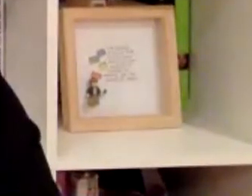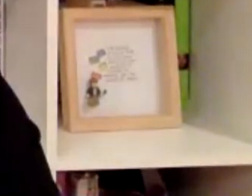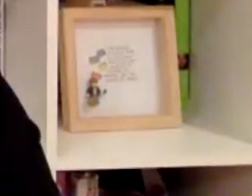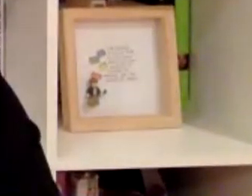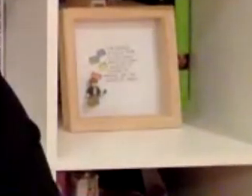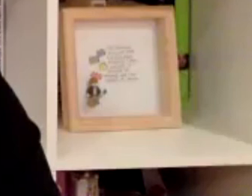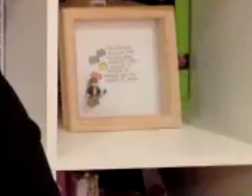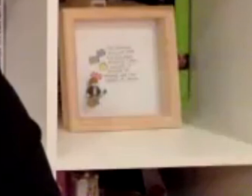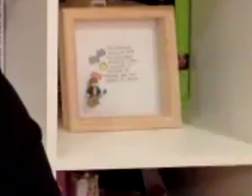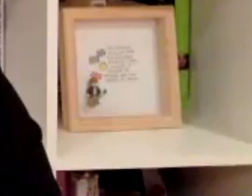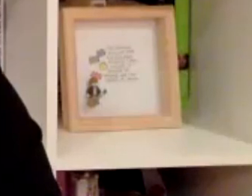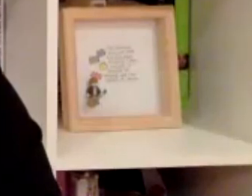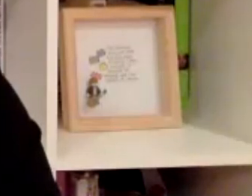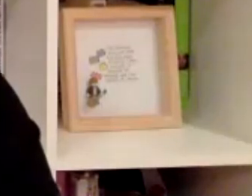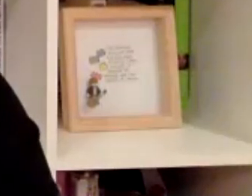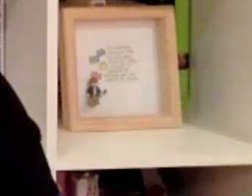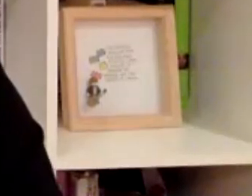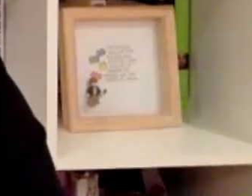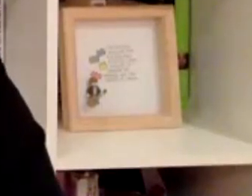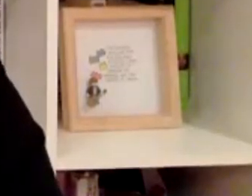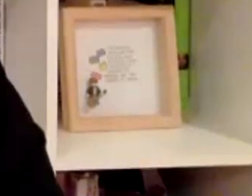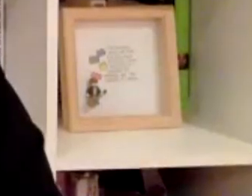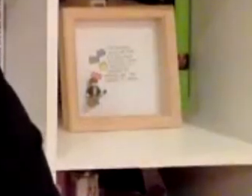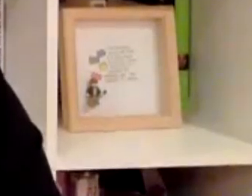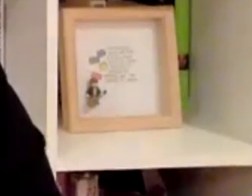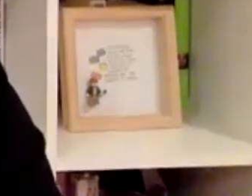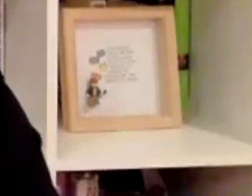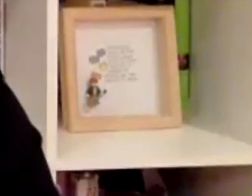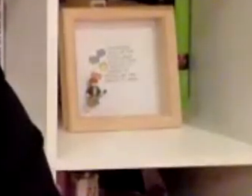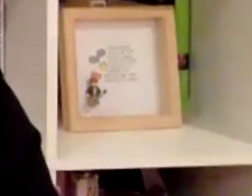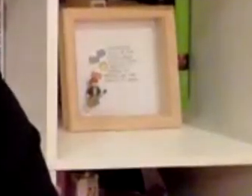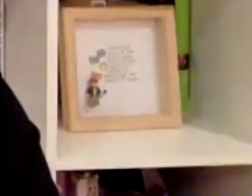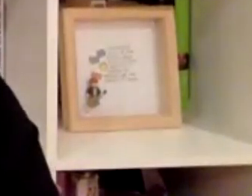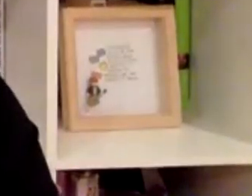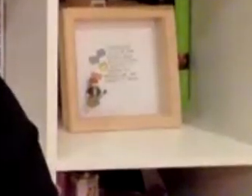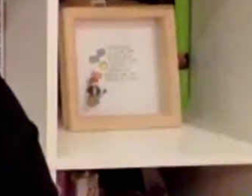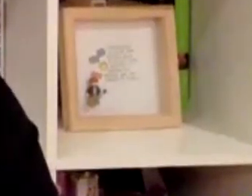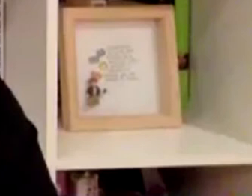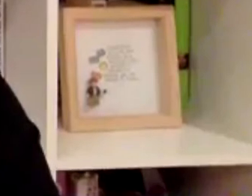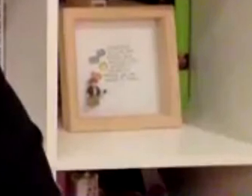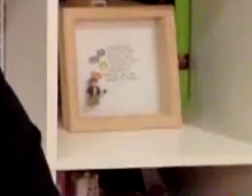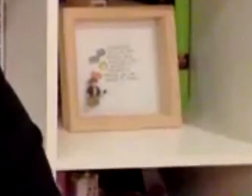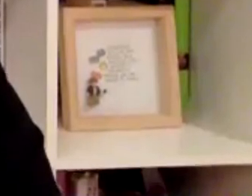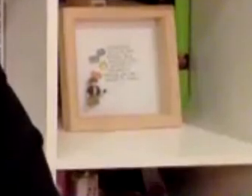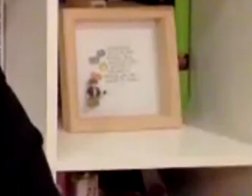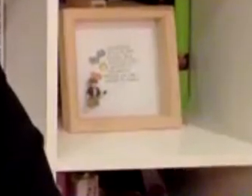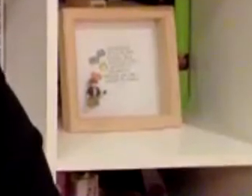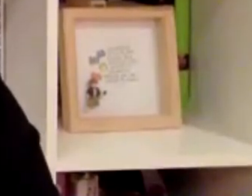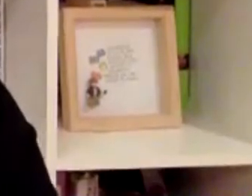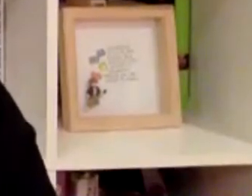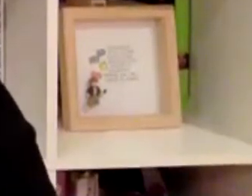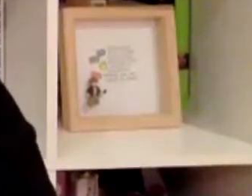years because they've been they were already going through the process that has already experienced things and could just pass little